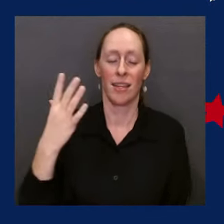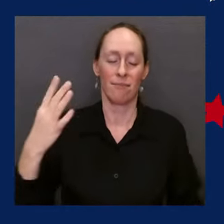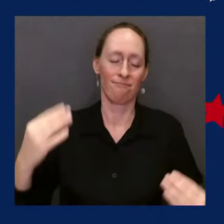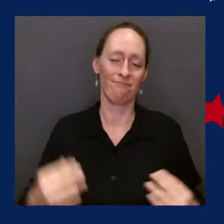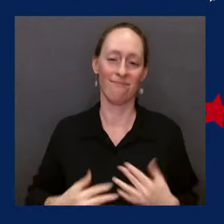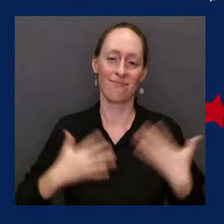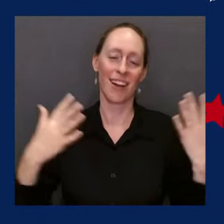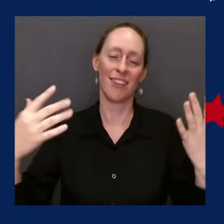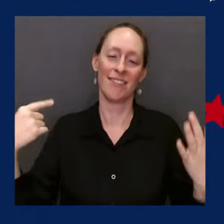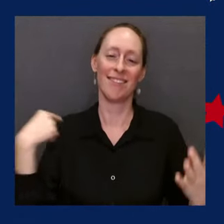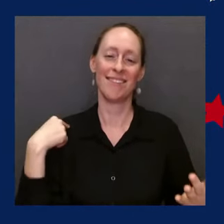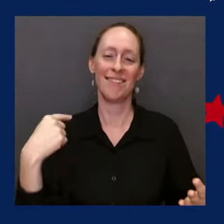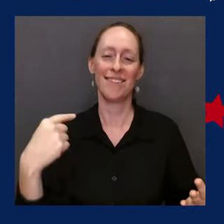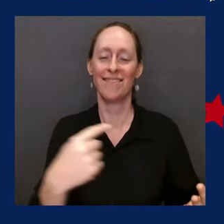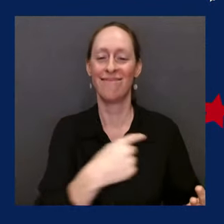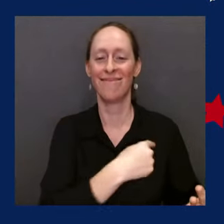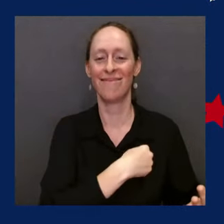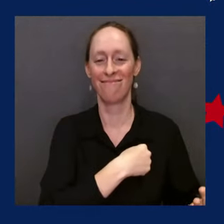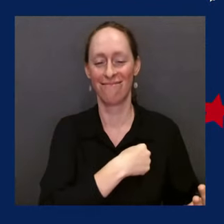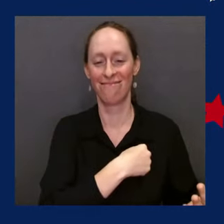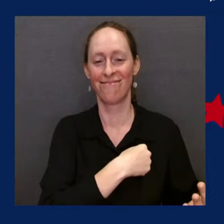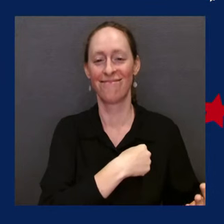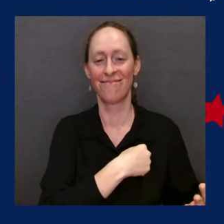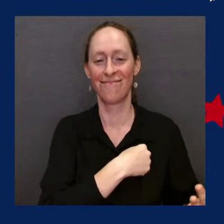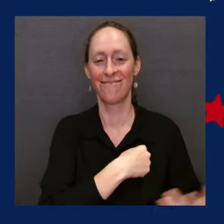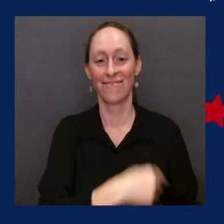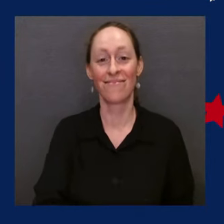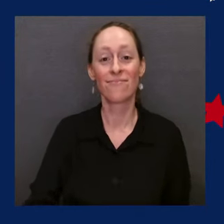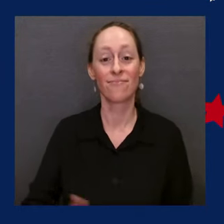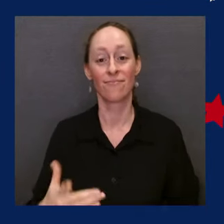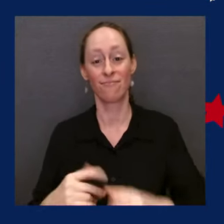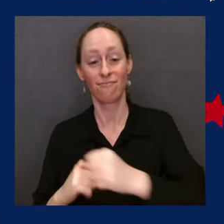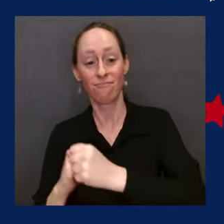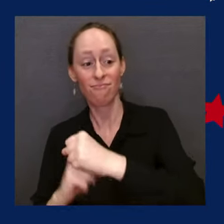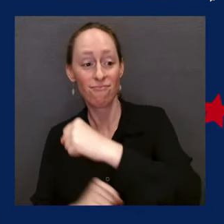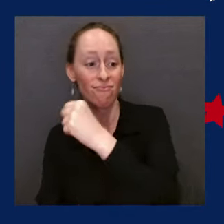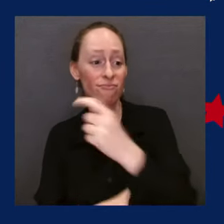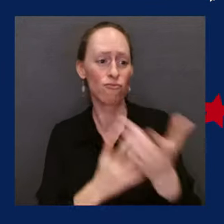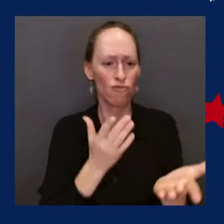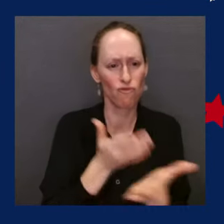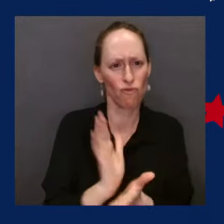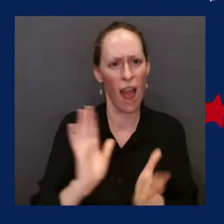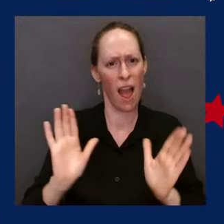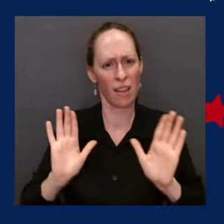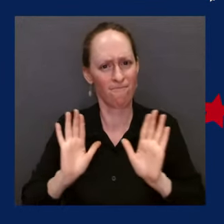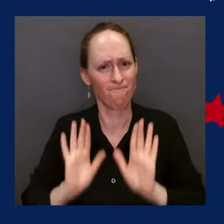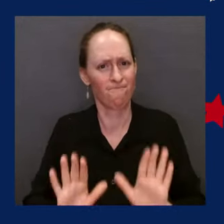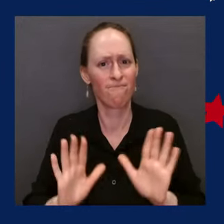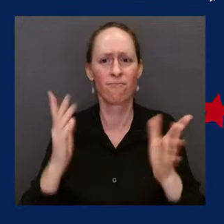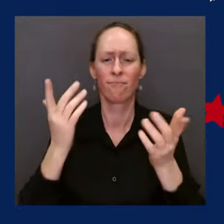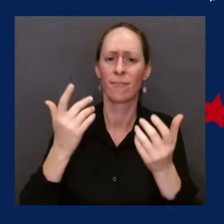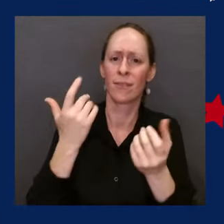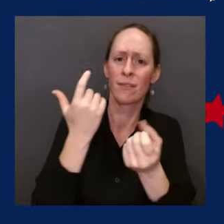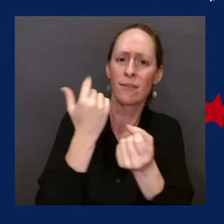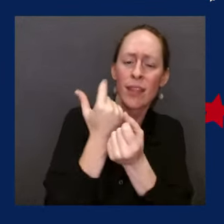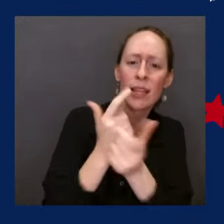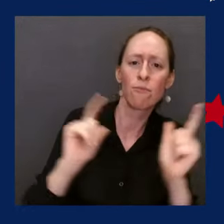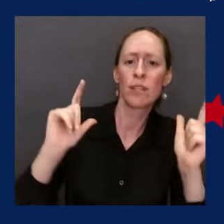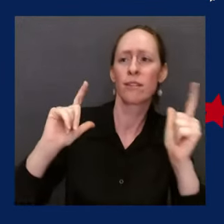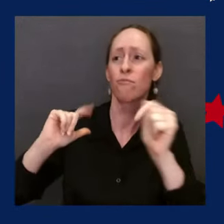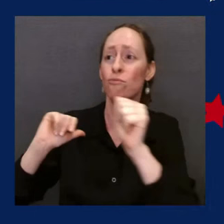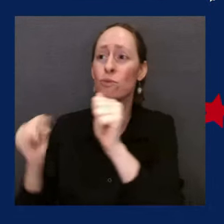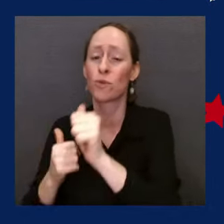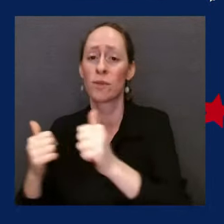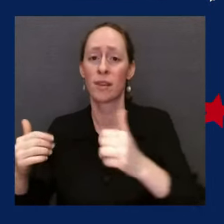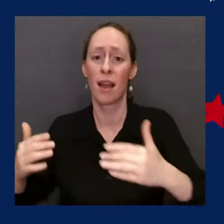and the pursuit of happiness enshrined in our Declaration of Independence, may inspire